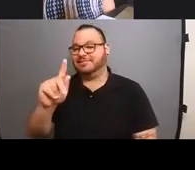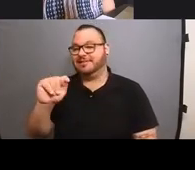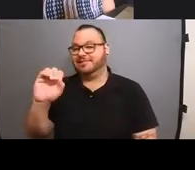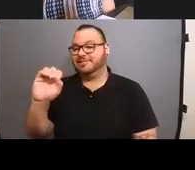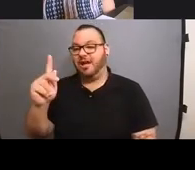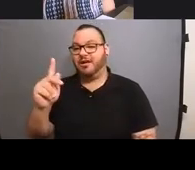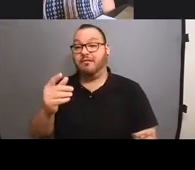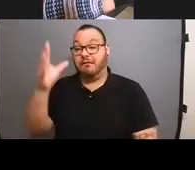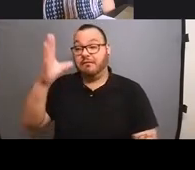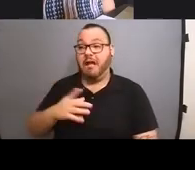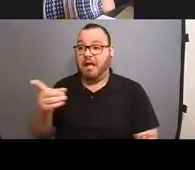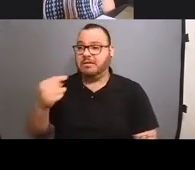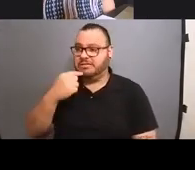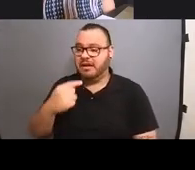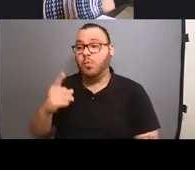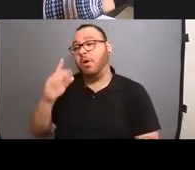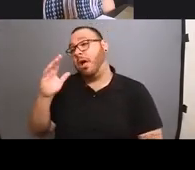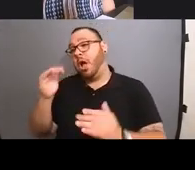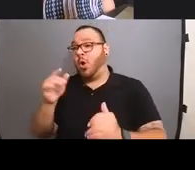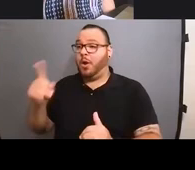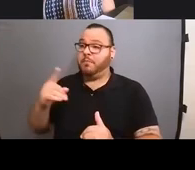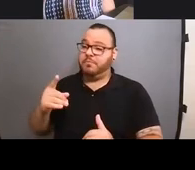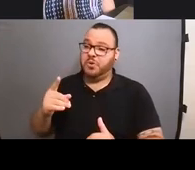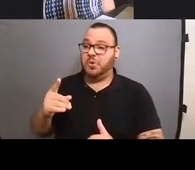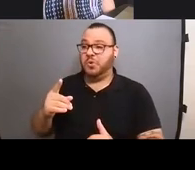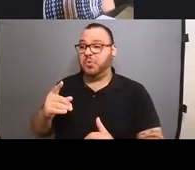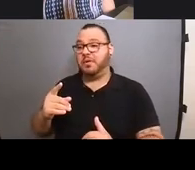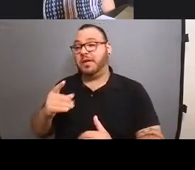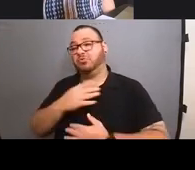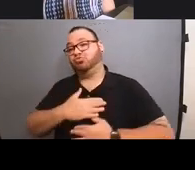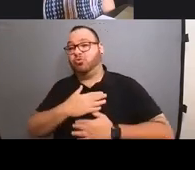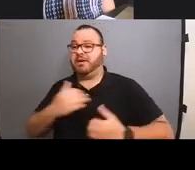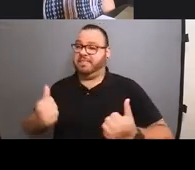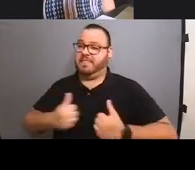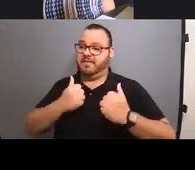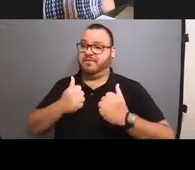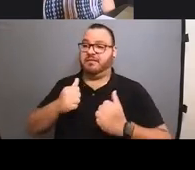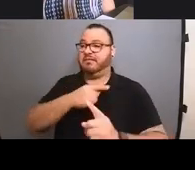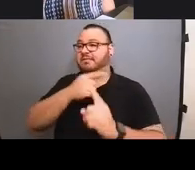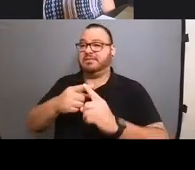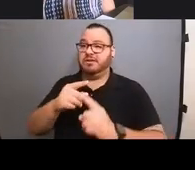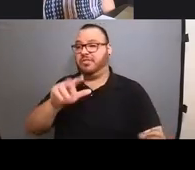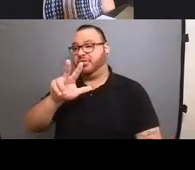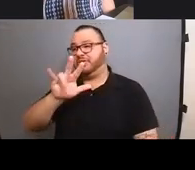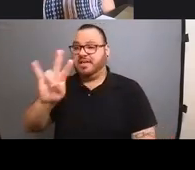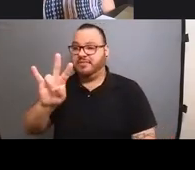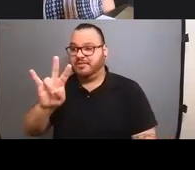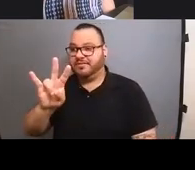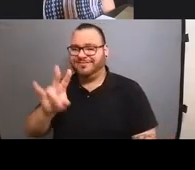I hope you, um, enjoy living to the right age of 37. And I was like, dude, I'm 43. Nice try.